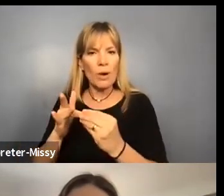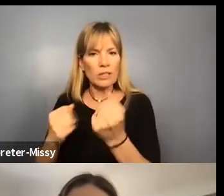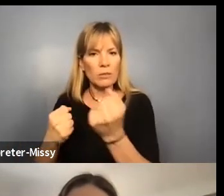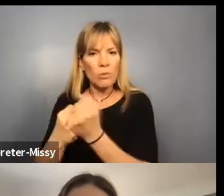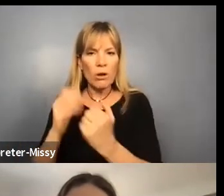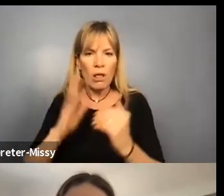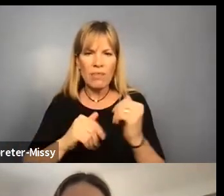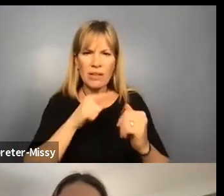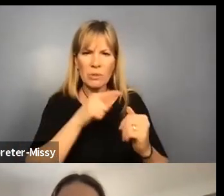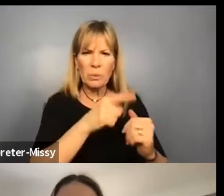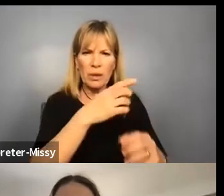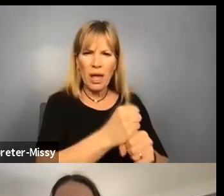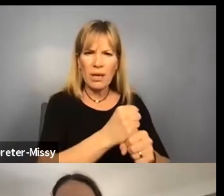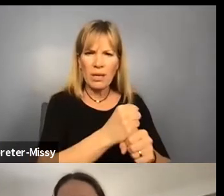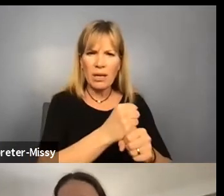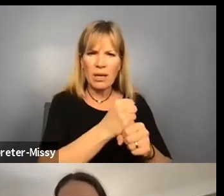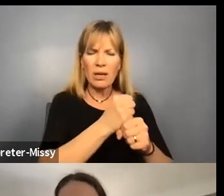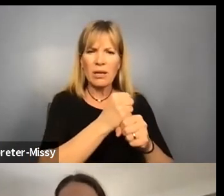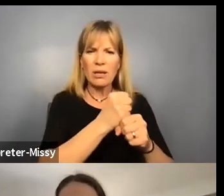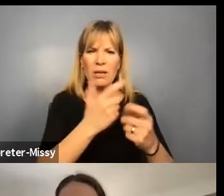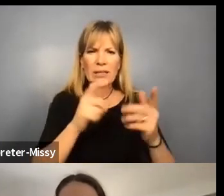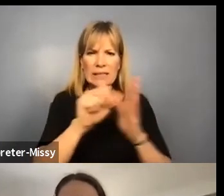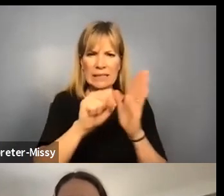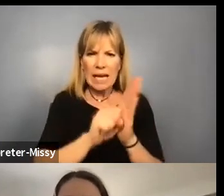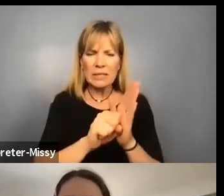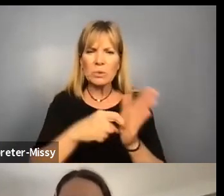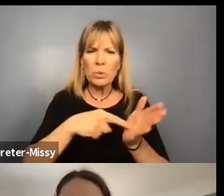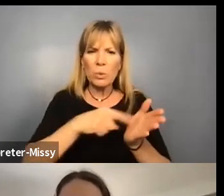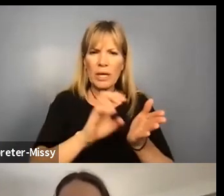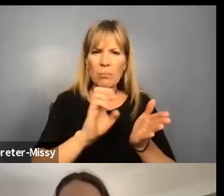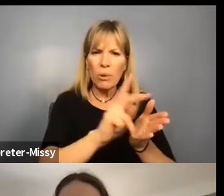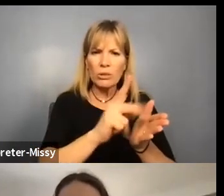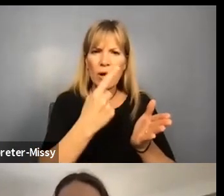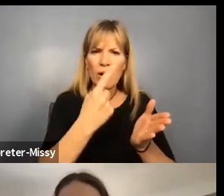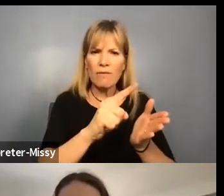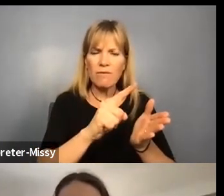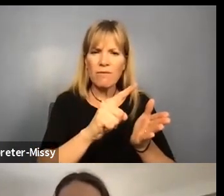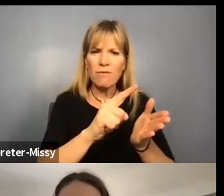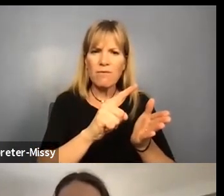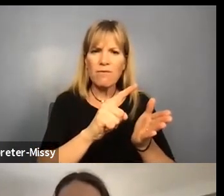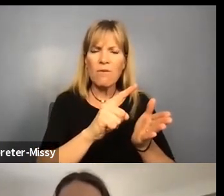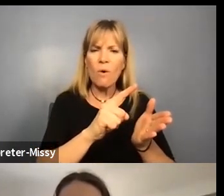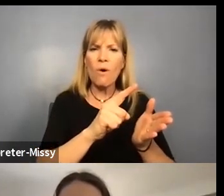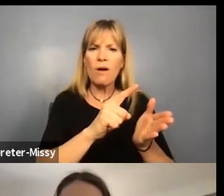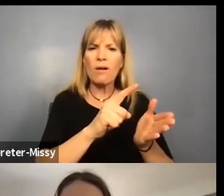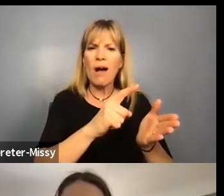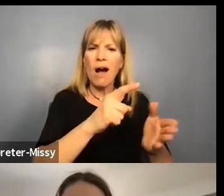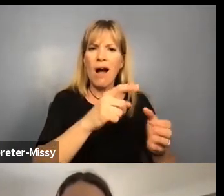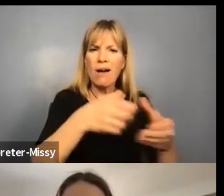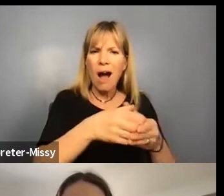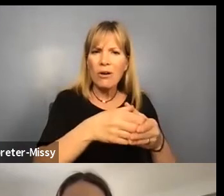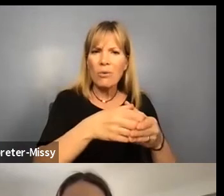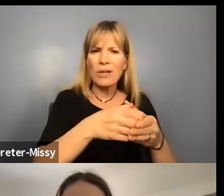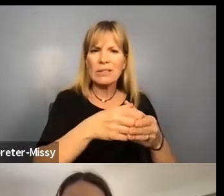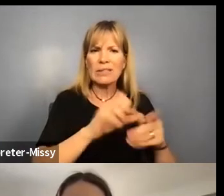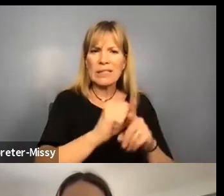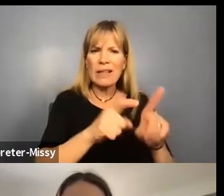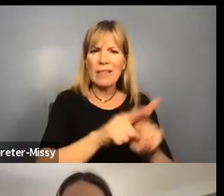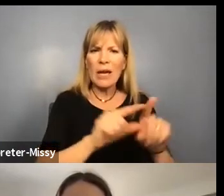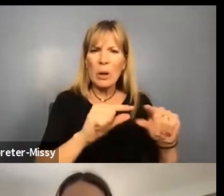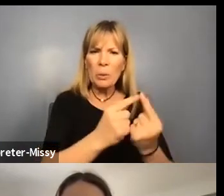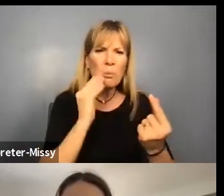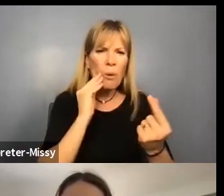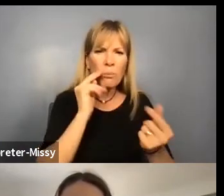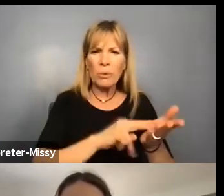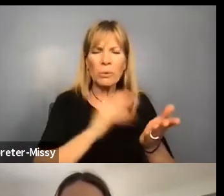to get, um, to get states to reimburse for care and congregate congregate settings like group homes. Um,